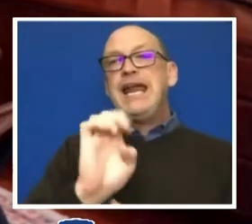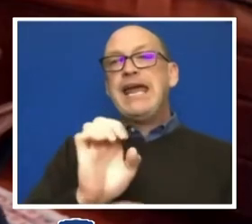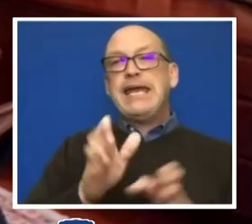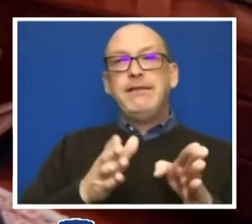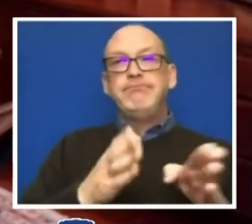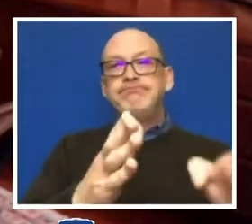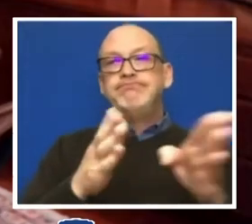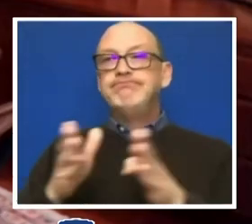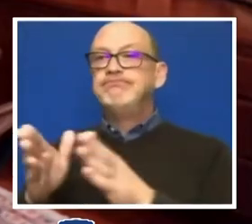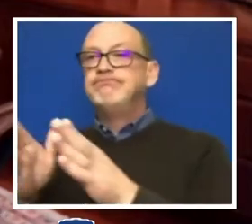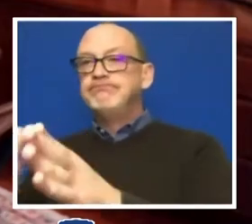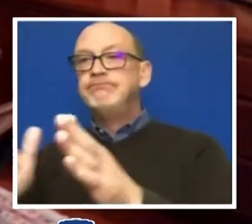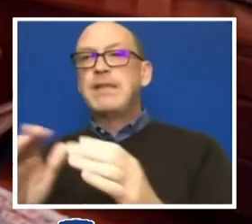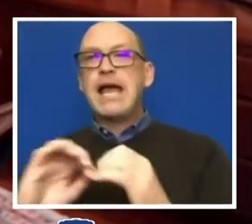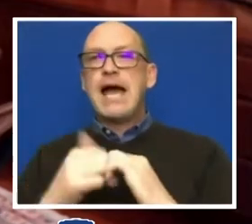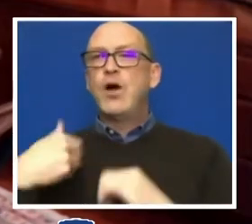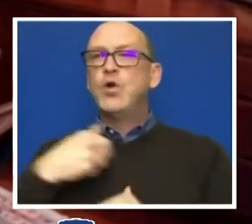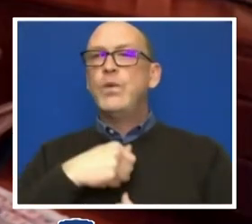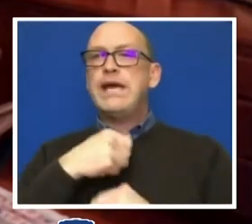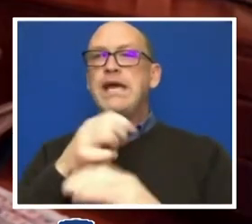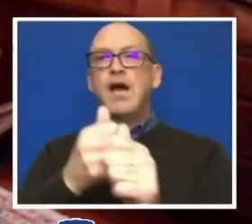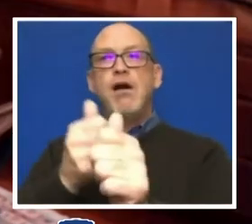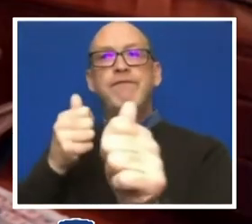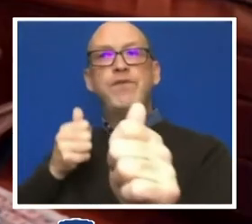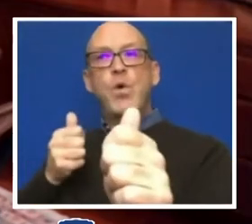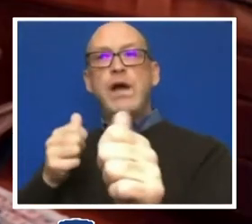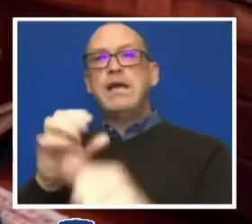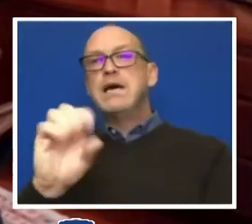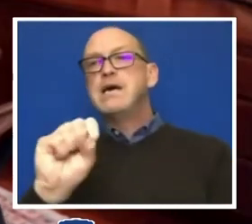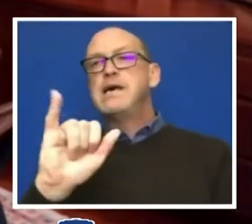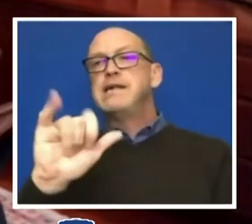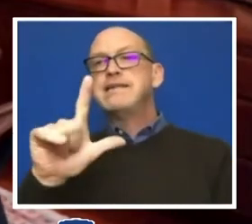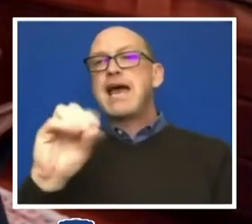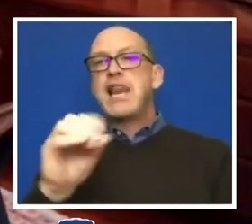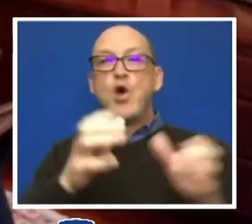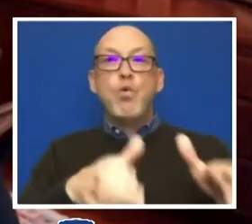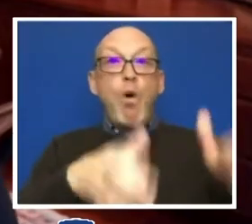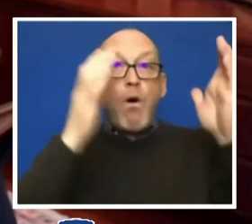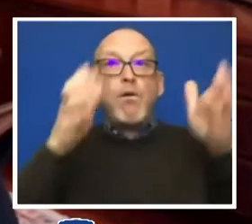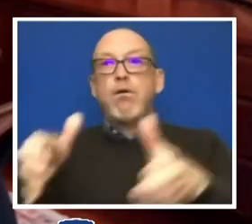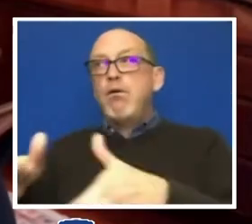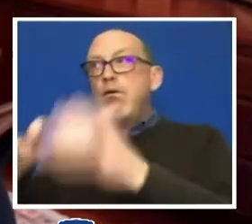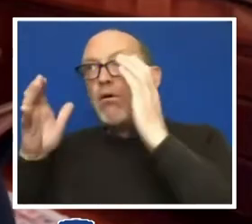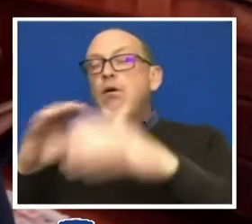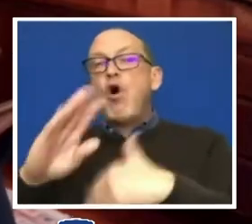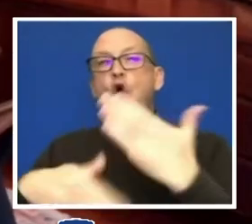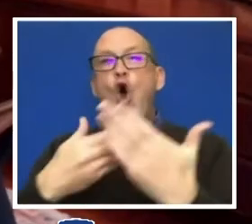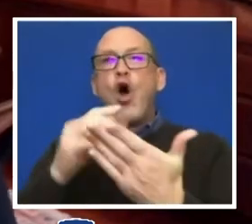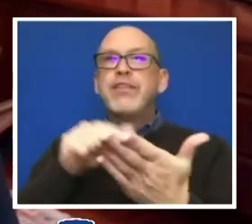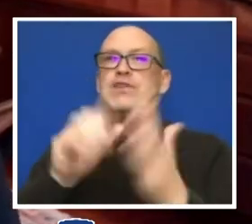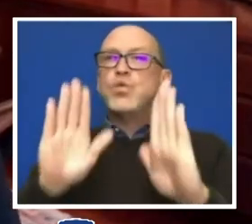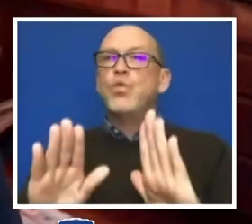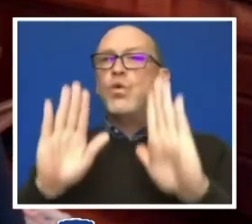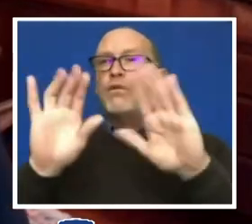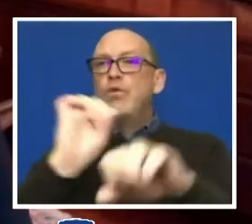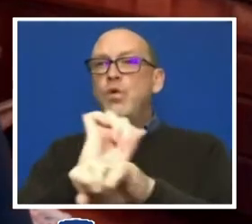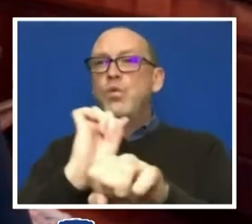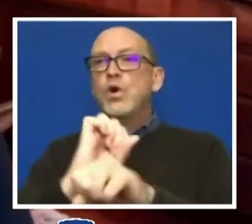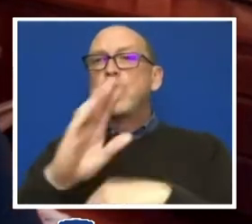avoid the siloing of this excellent important work that all of these individuals are doing?